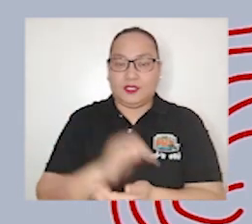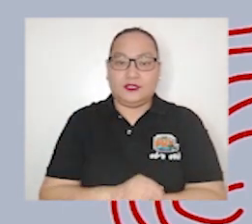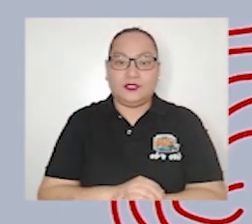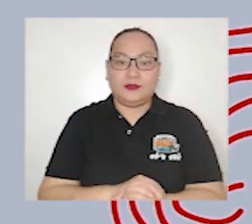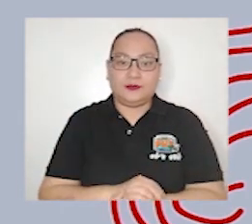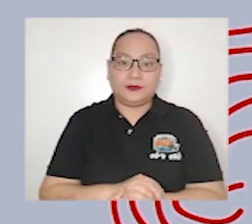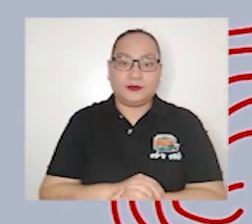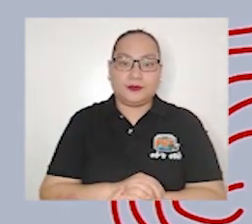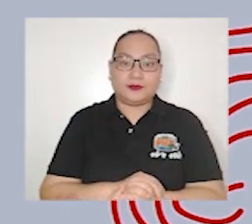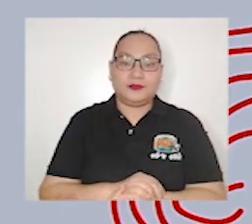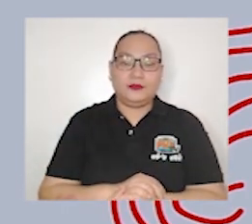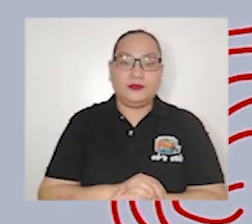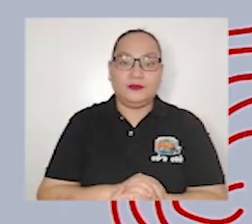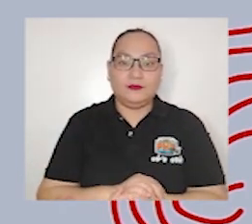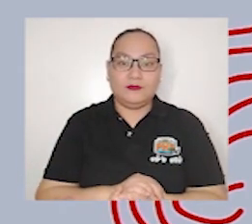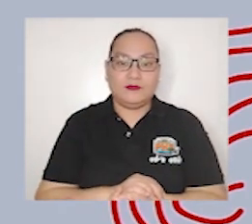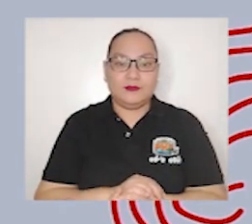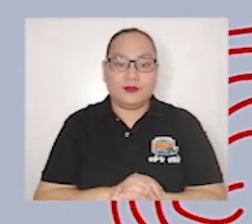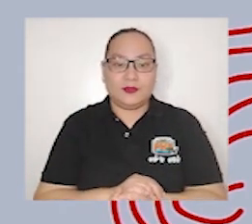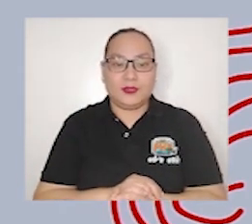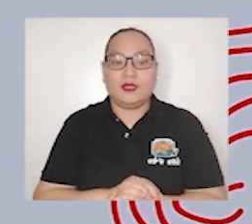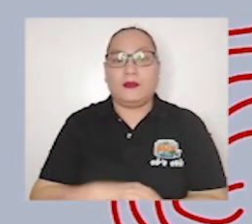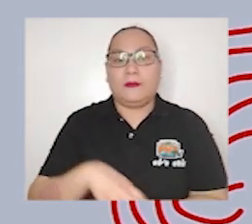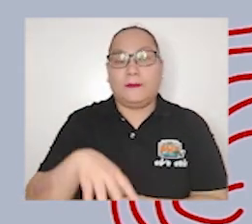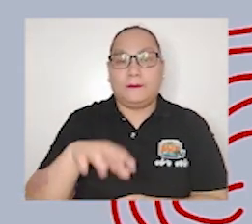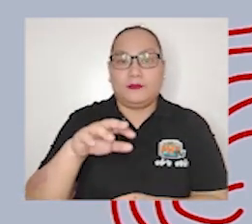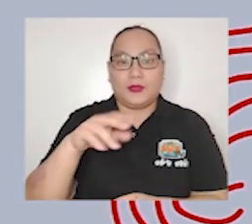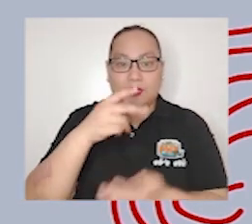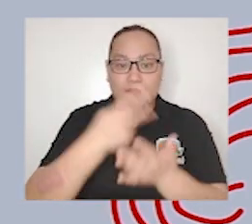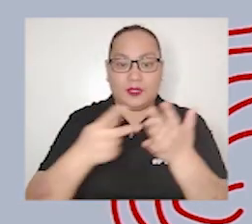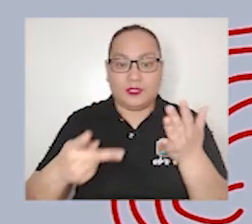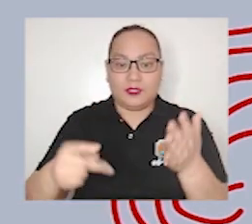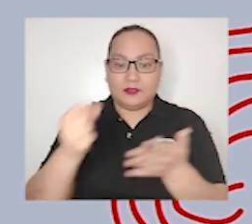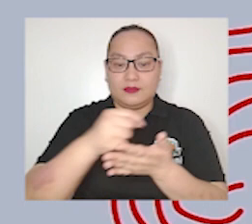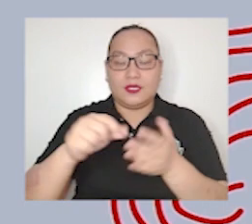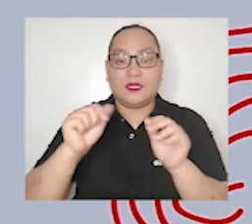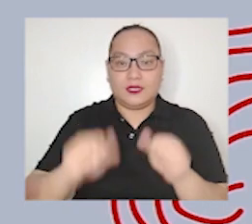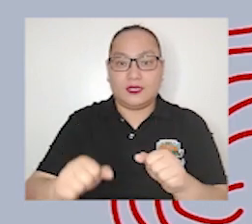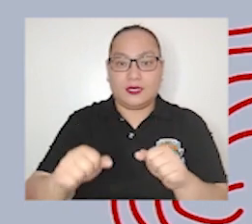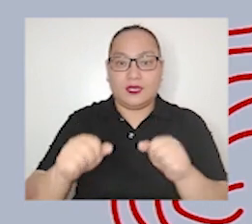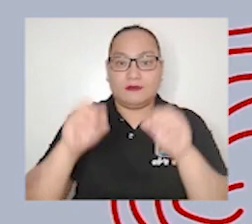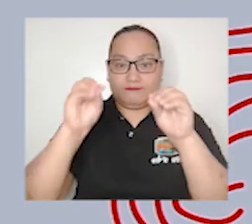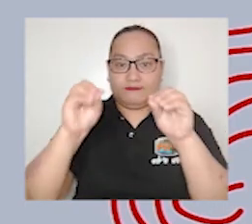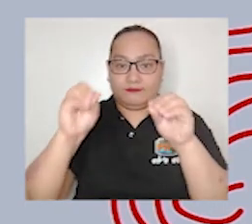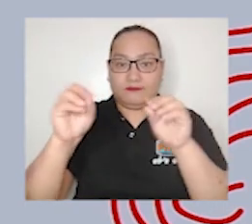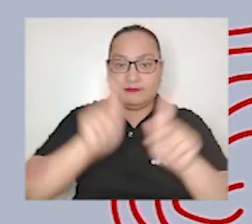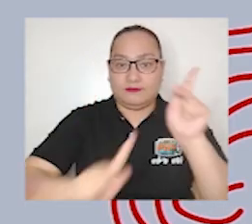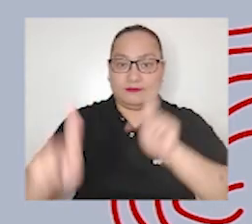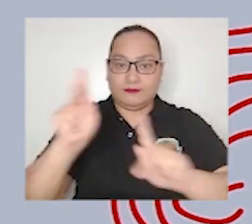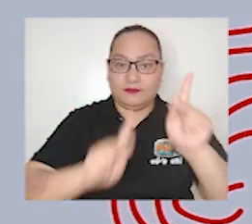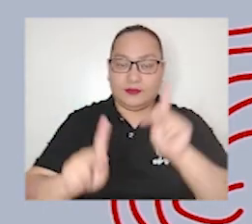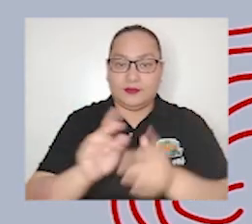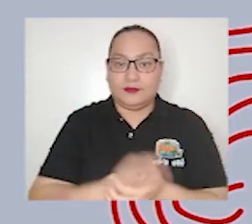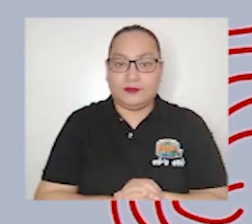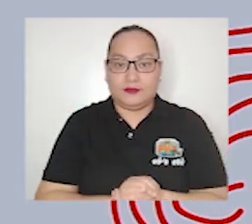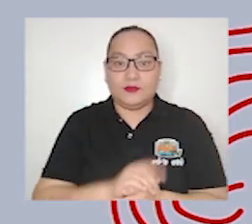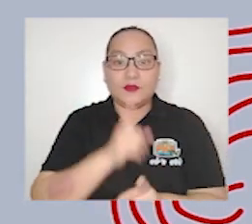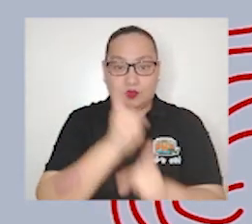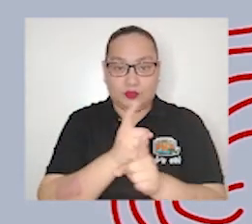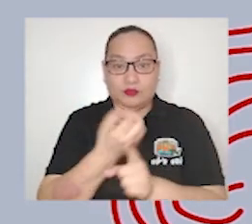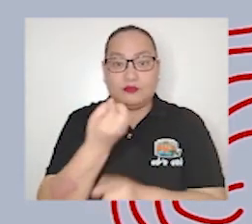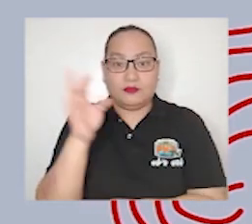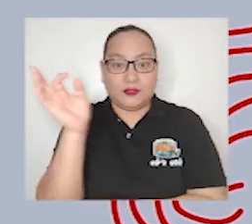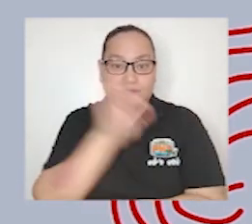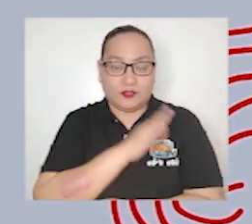second to the last is products of journalism can educate the people is that true